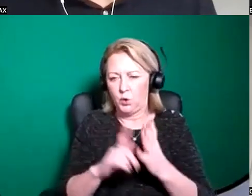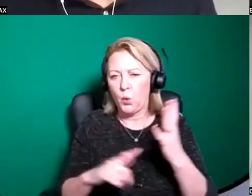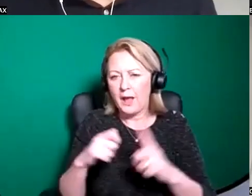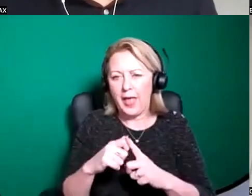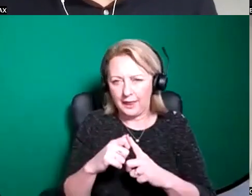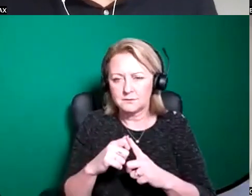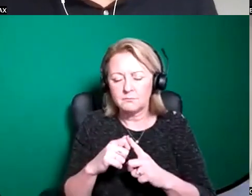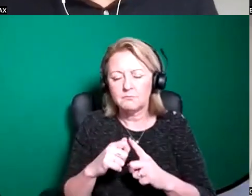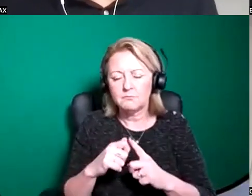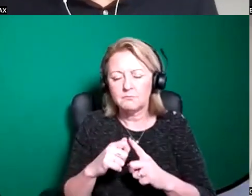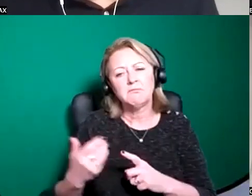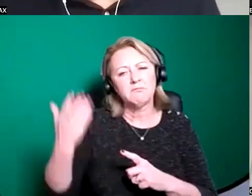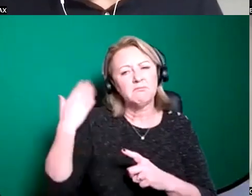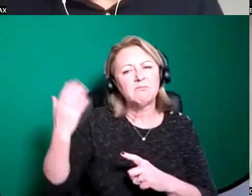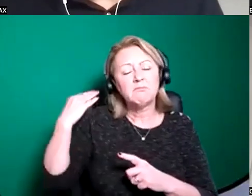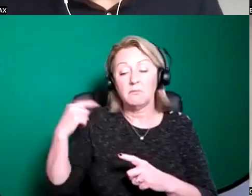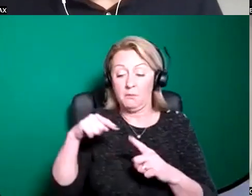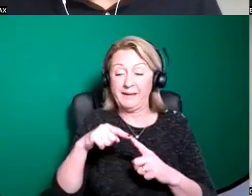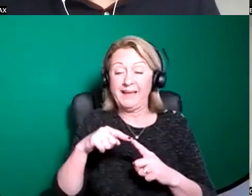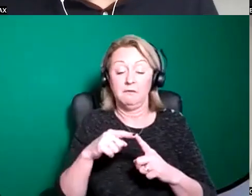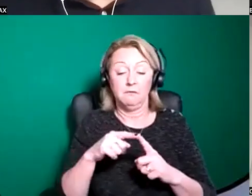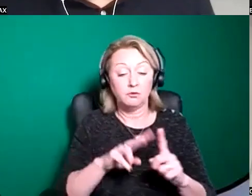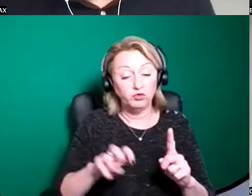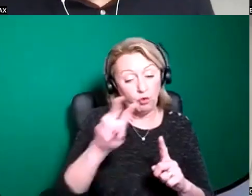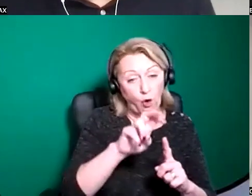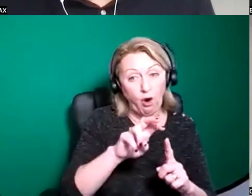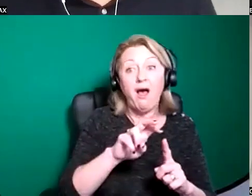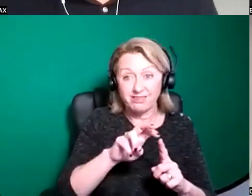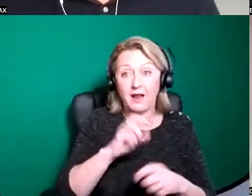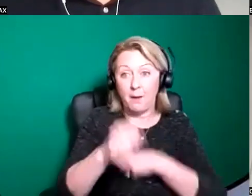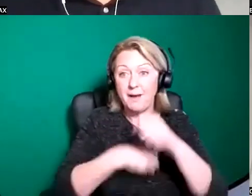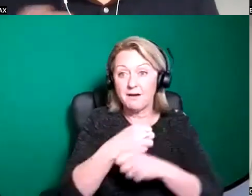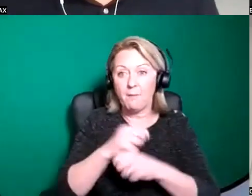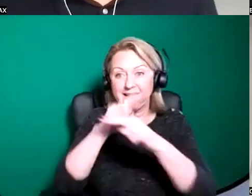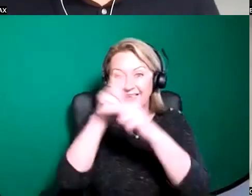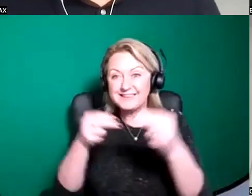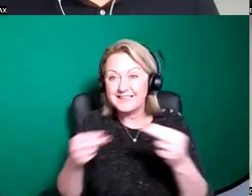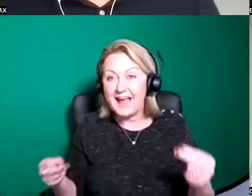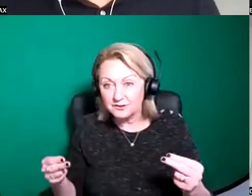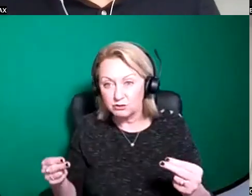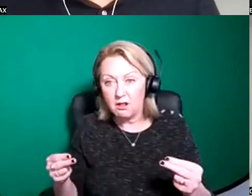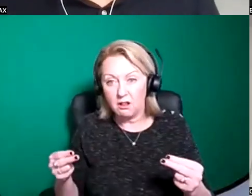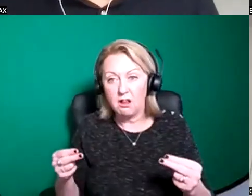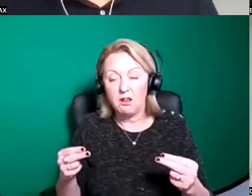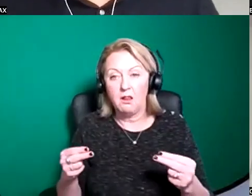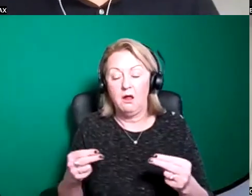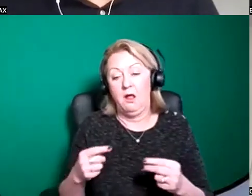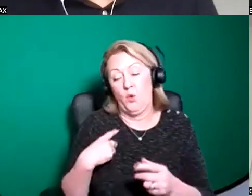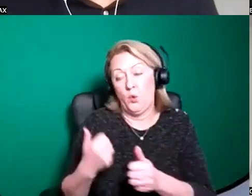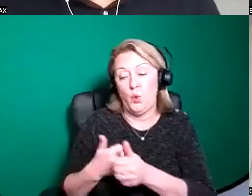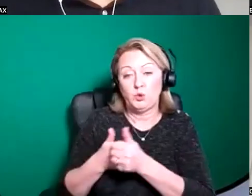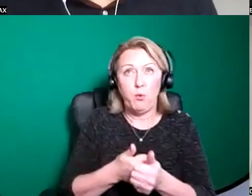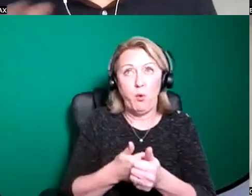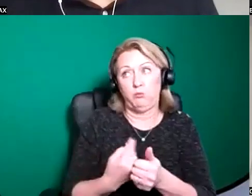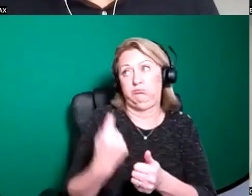on to uh tour internationally um and some of the shows that you know we originally kind of supported way back in kind of